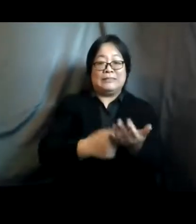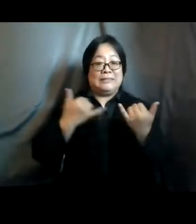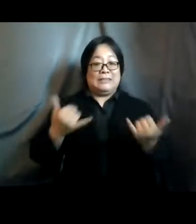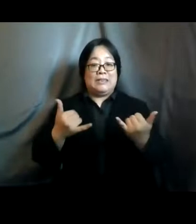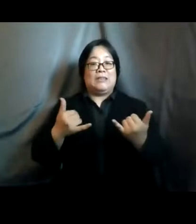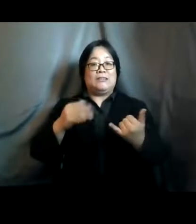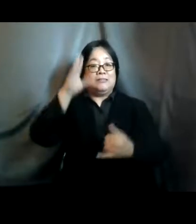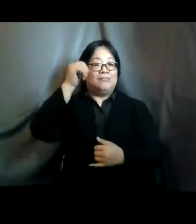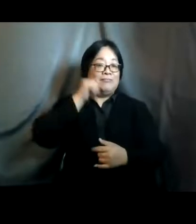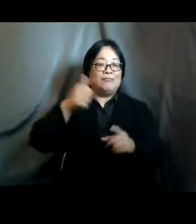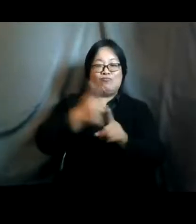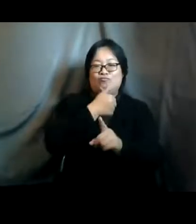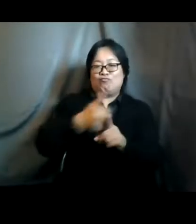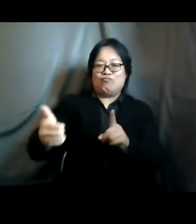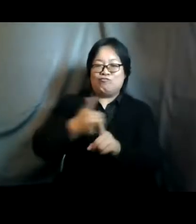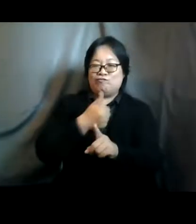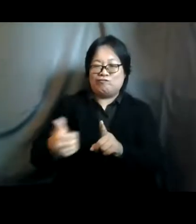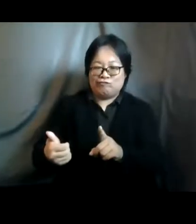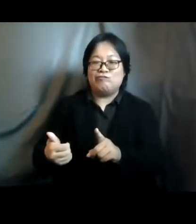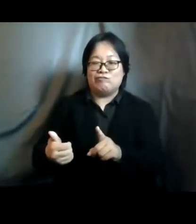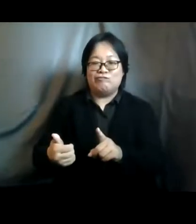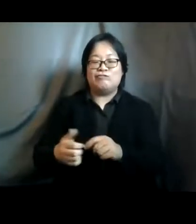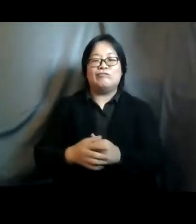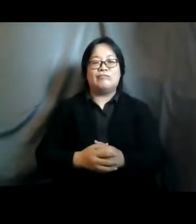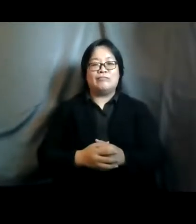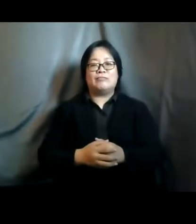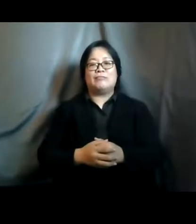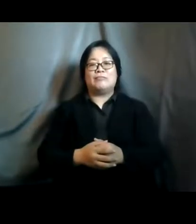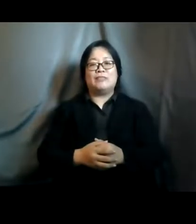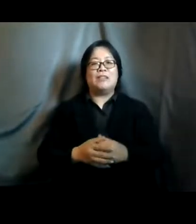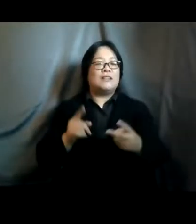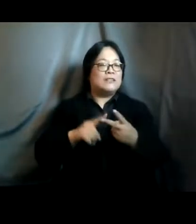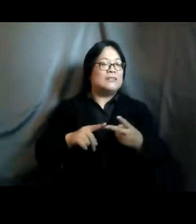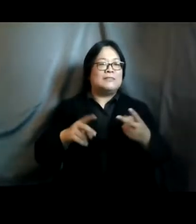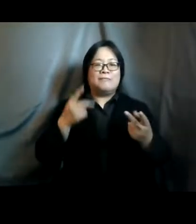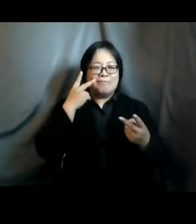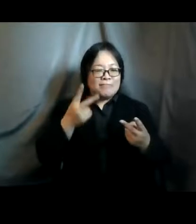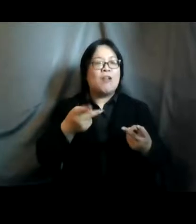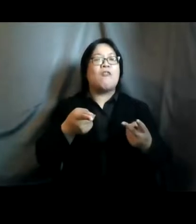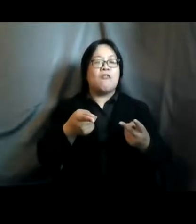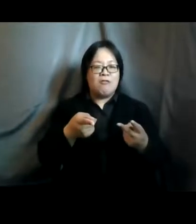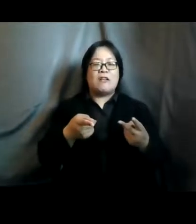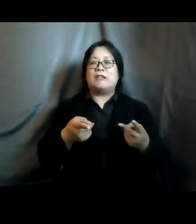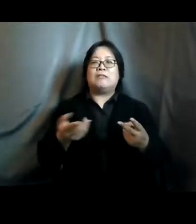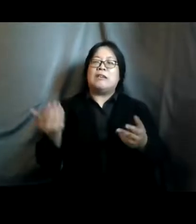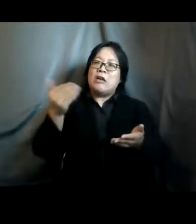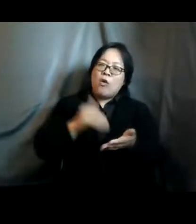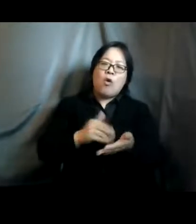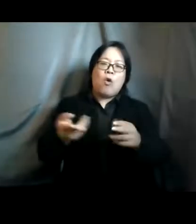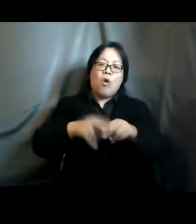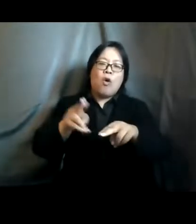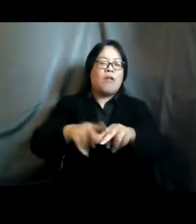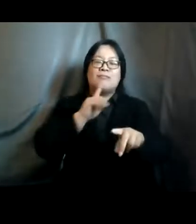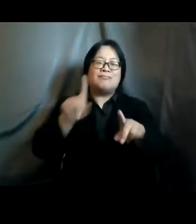-based violence uh which again is about gender norms we saw a resurgence of or not really a resurgence i think it was always there